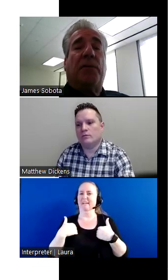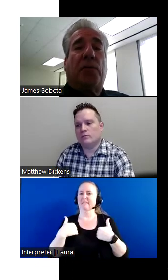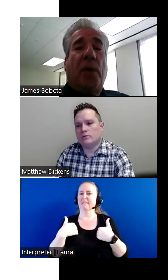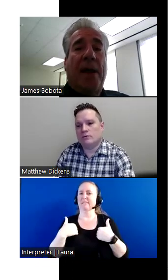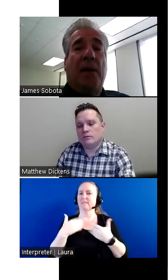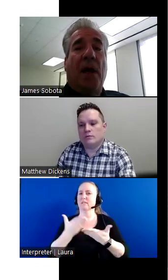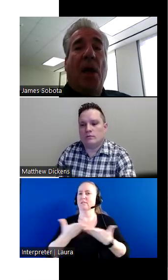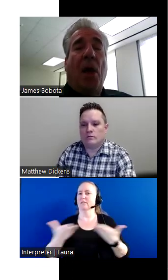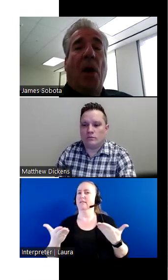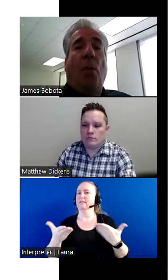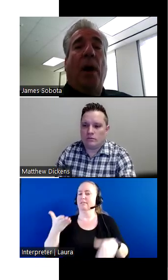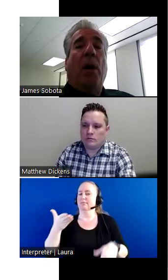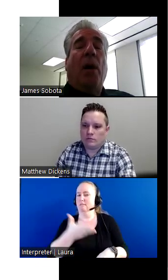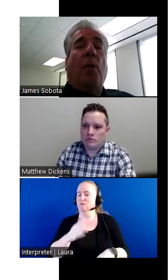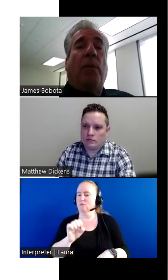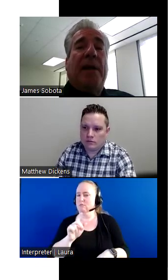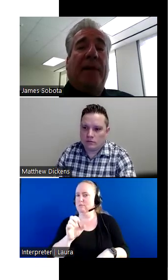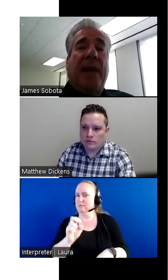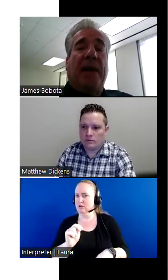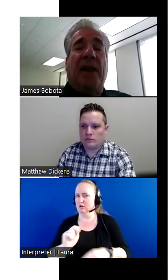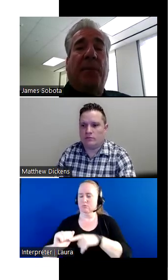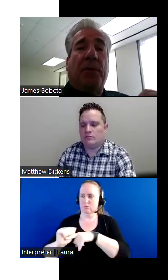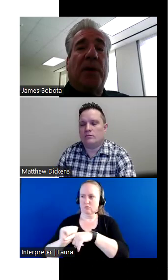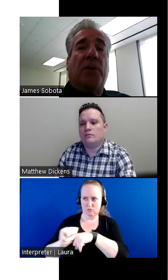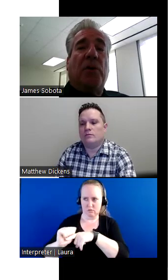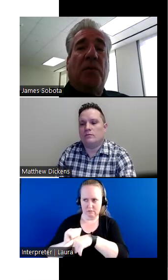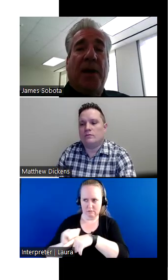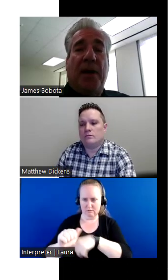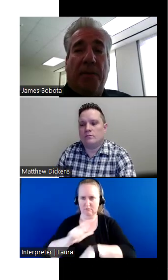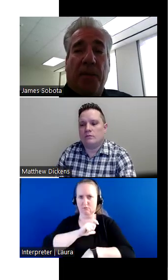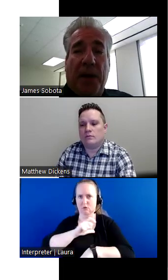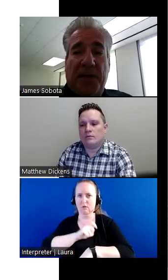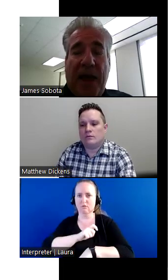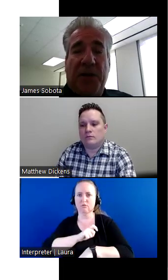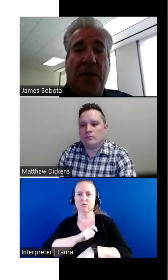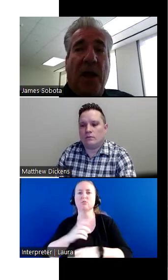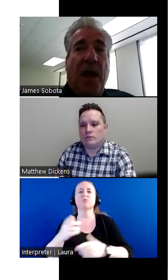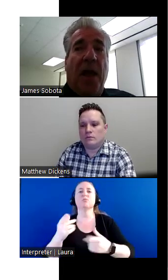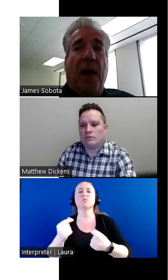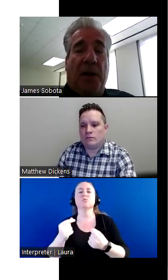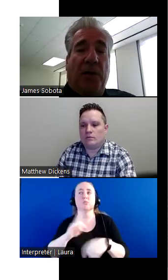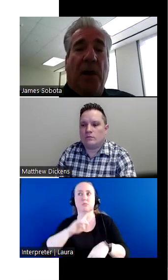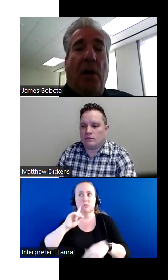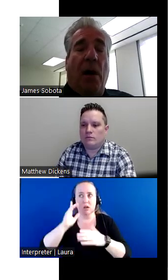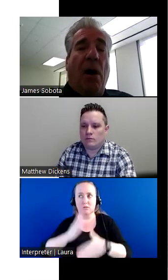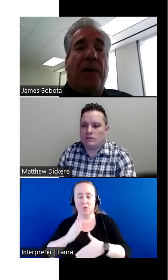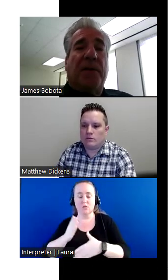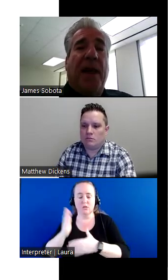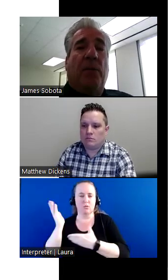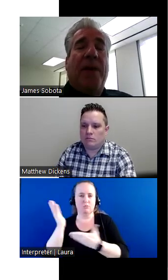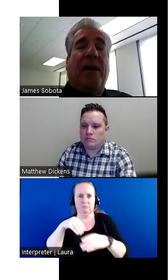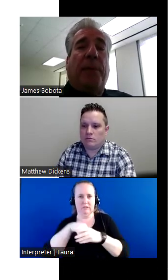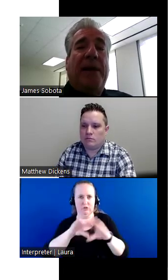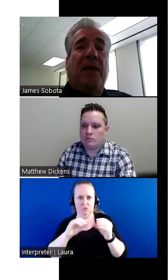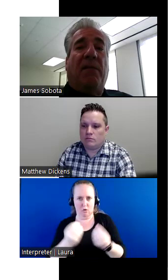officers are trained where we, we take that deaf person into the station, uh, into the office